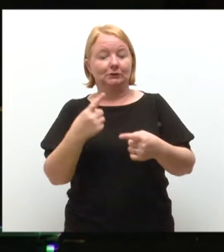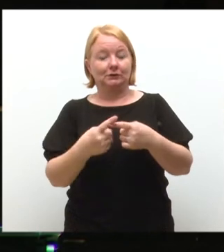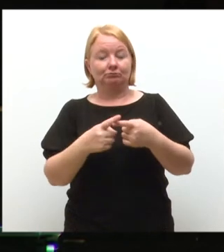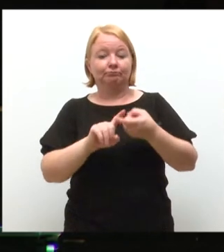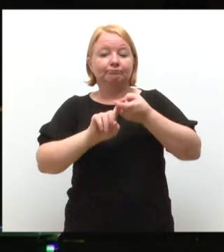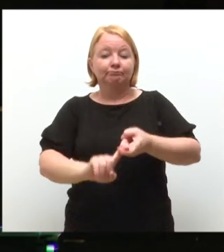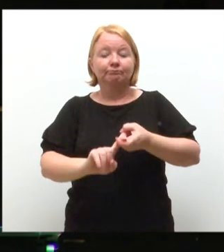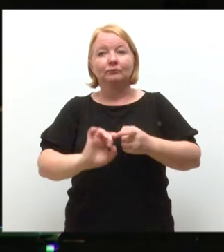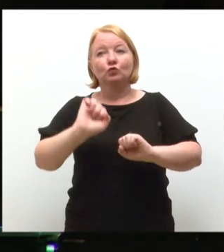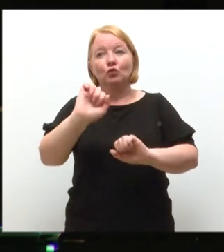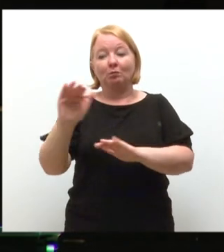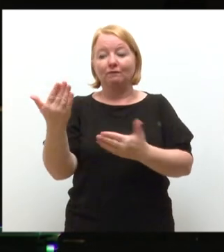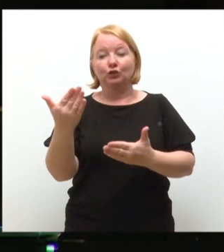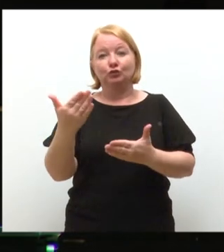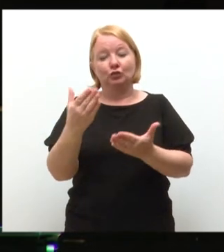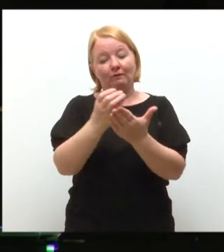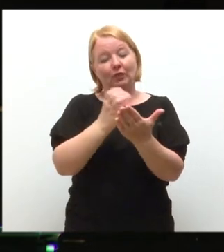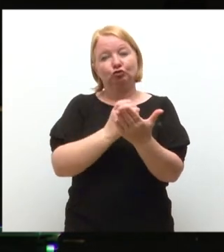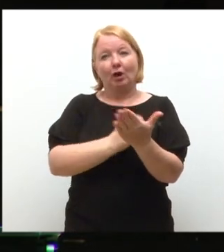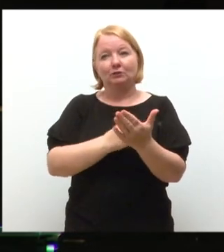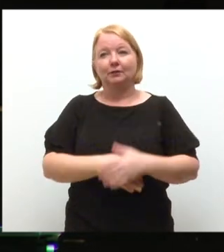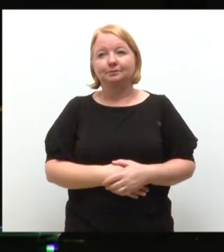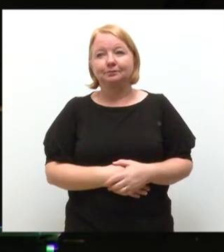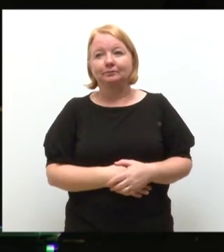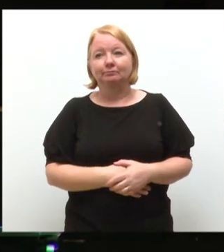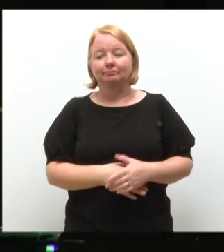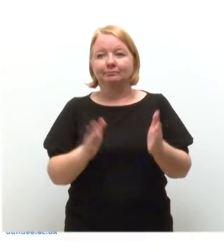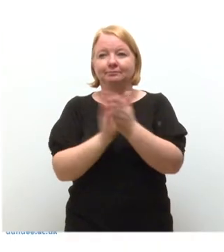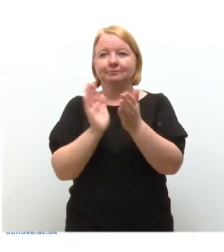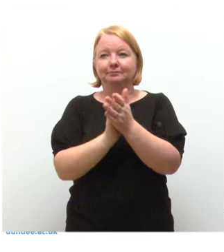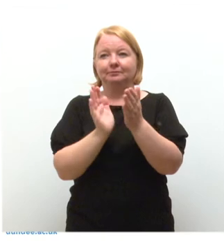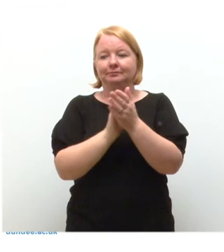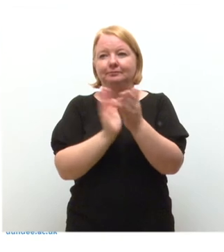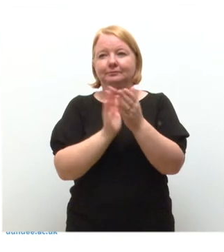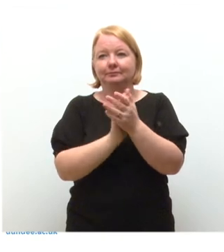with the provisions of the charter. Applause.